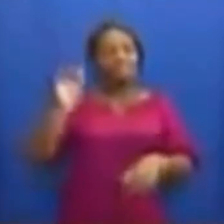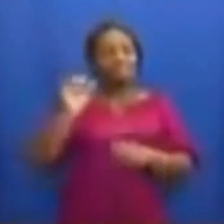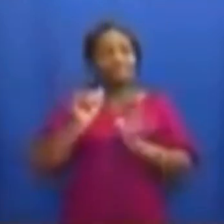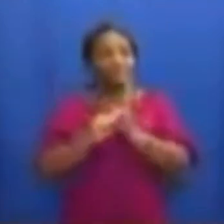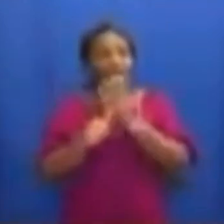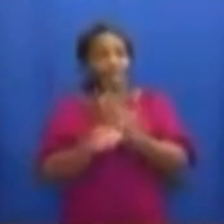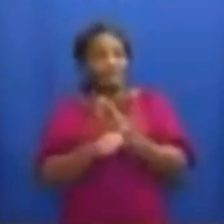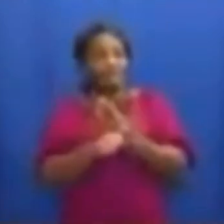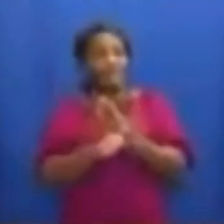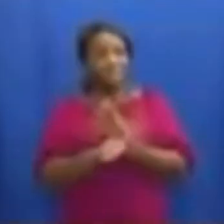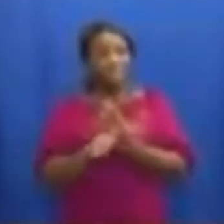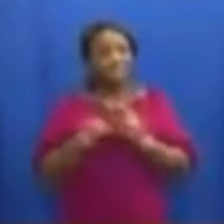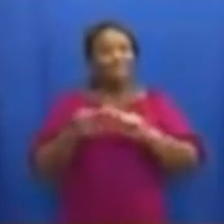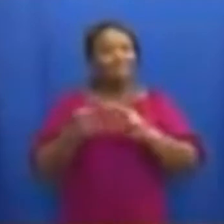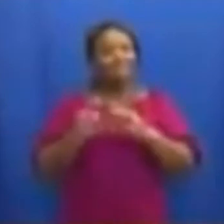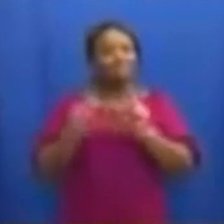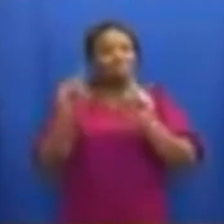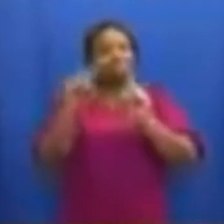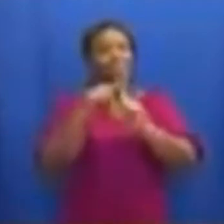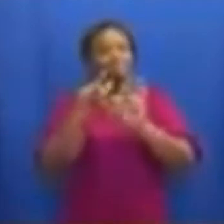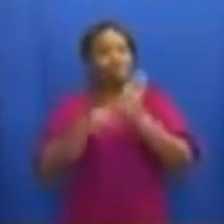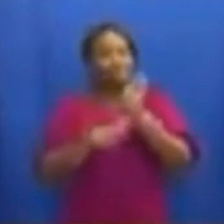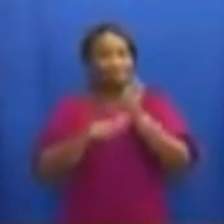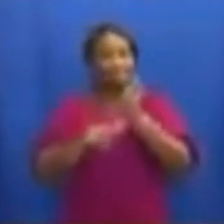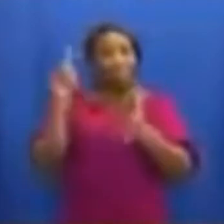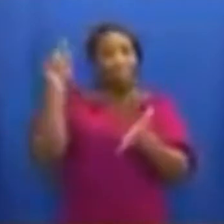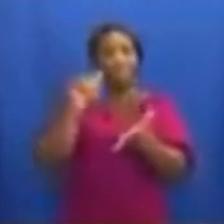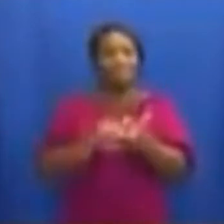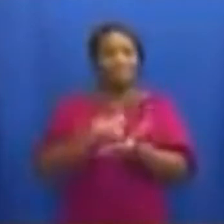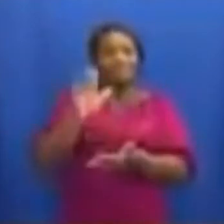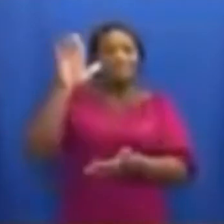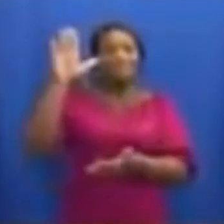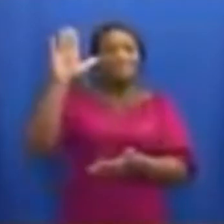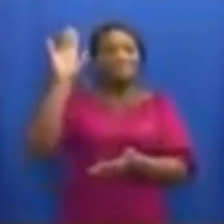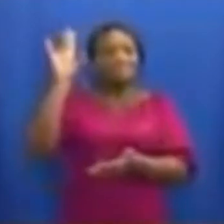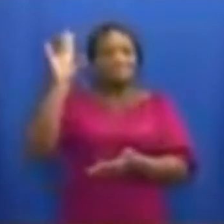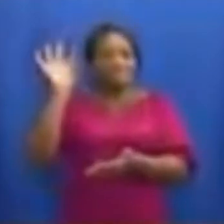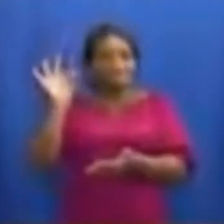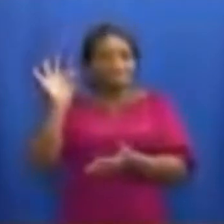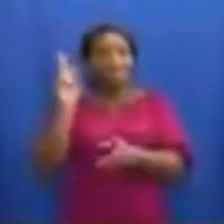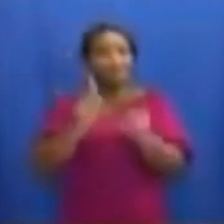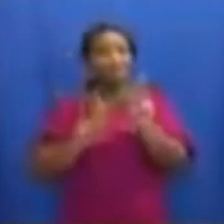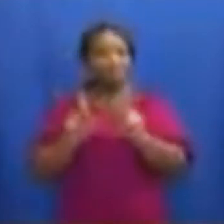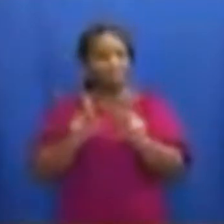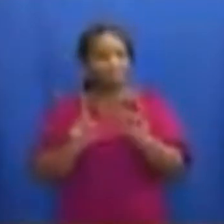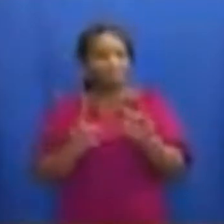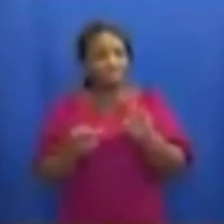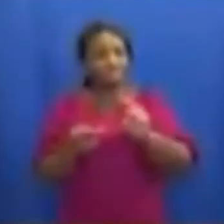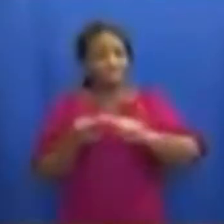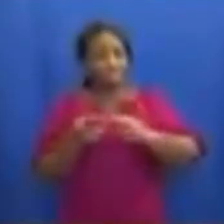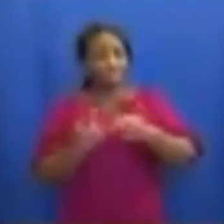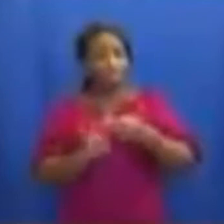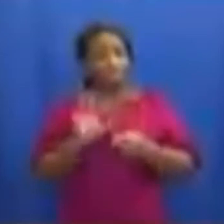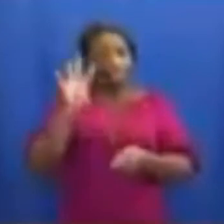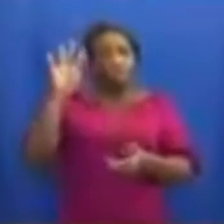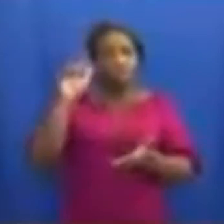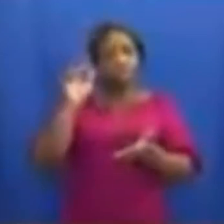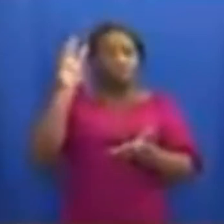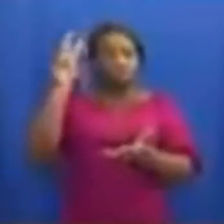active cases has reduced to 1,059 persons. A total of 42